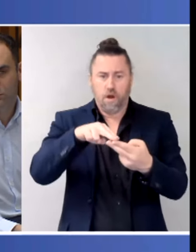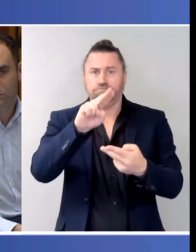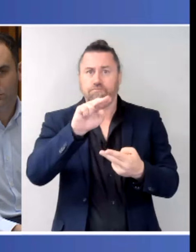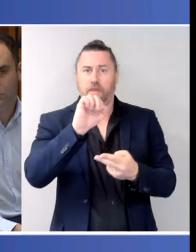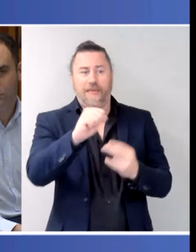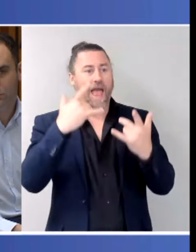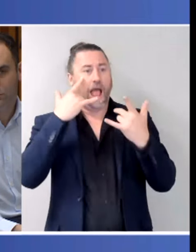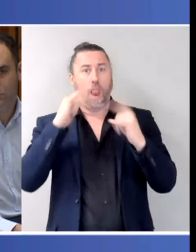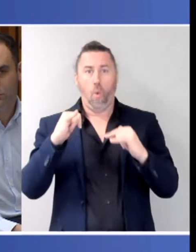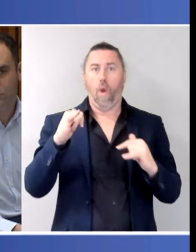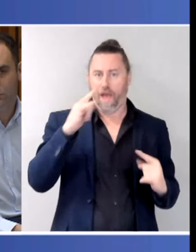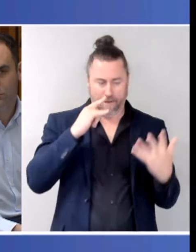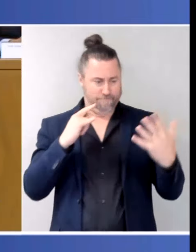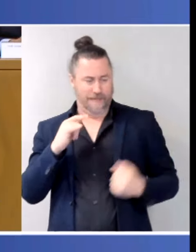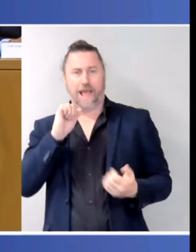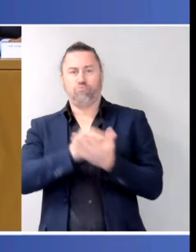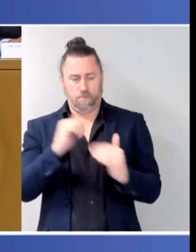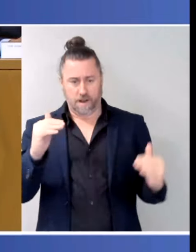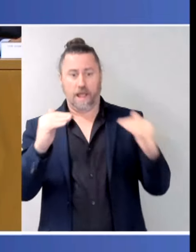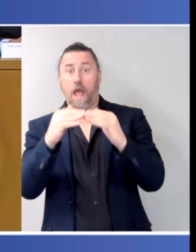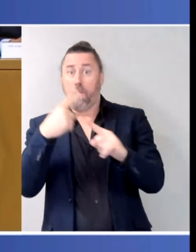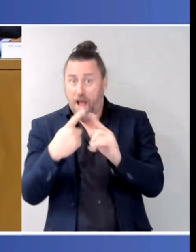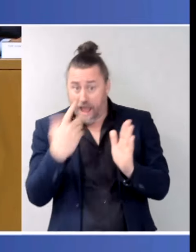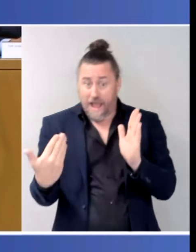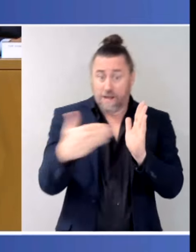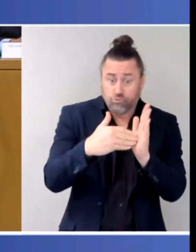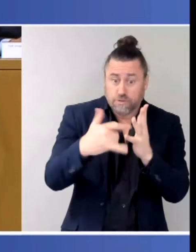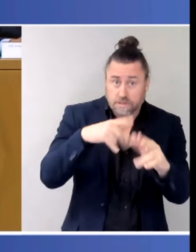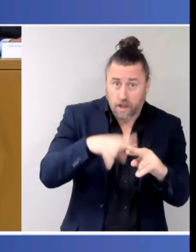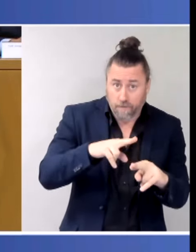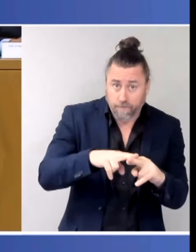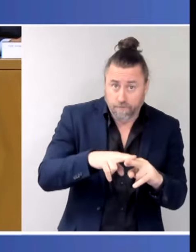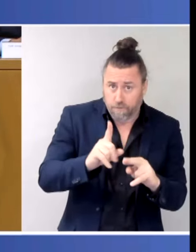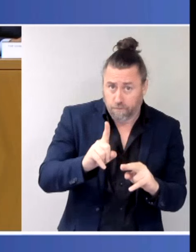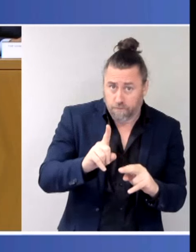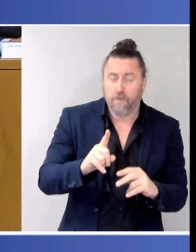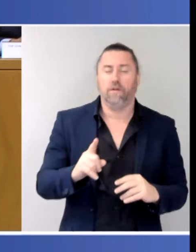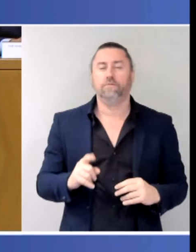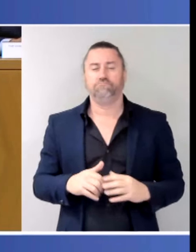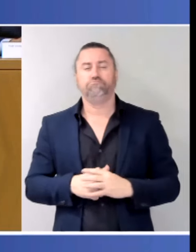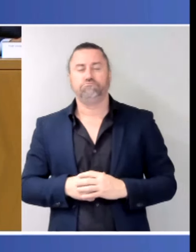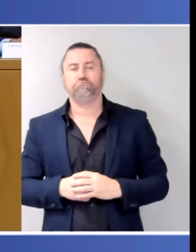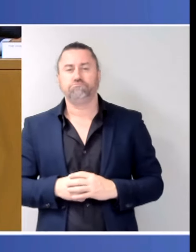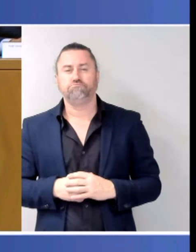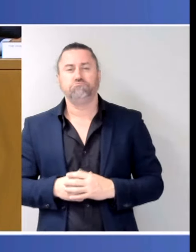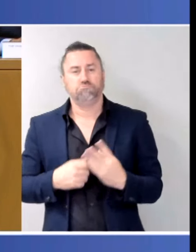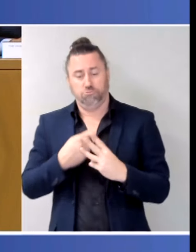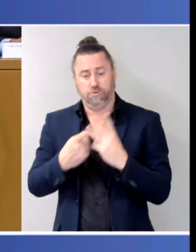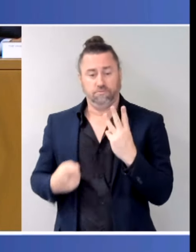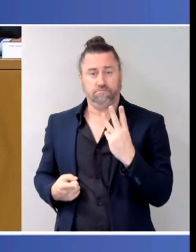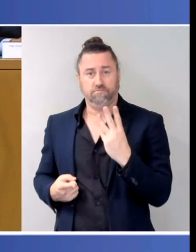people? Yes, it does. In a word, there's three things that it includes funding for. Firstly, is